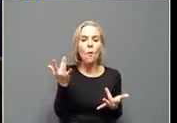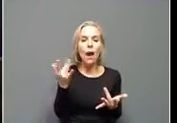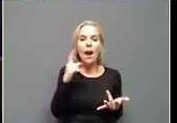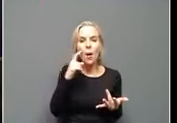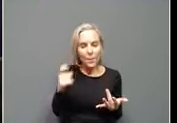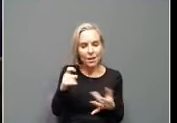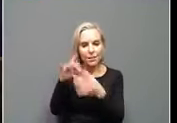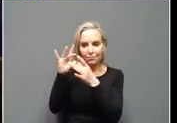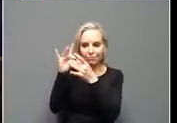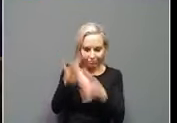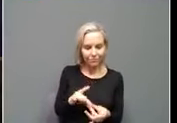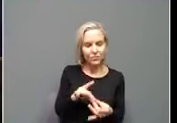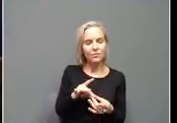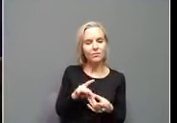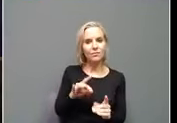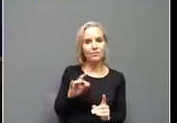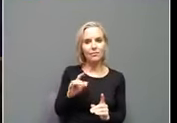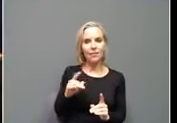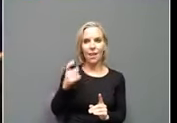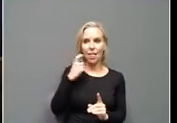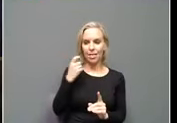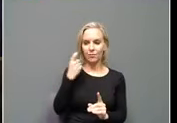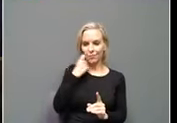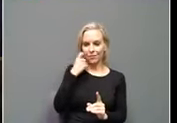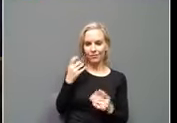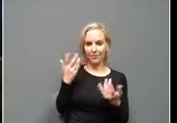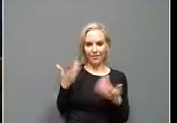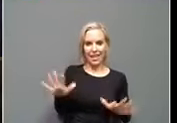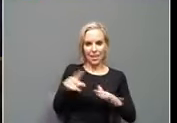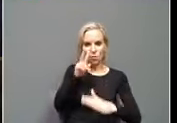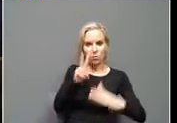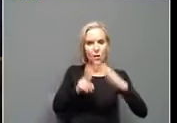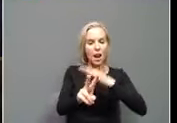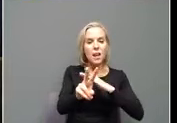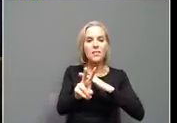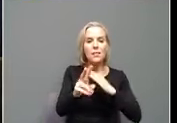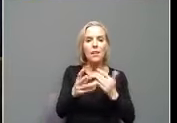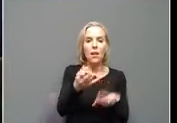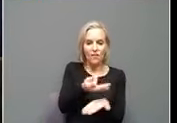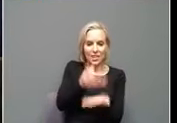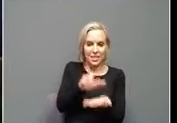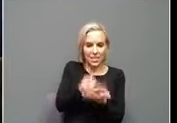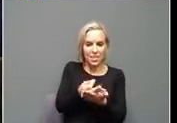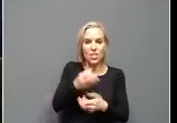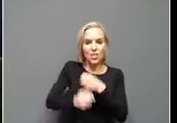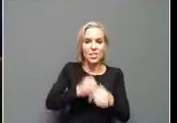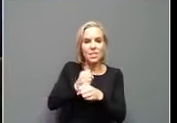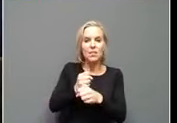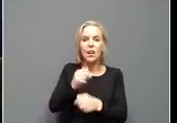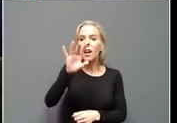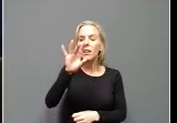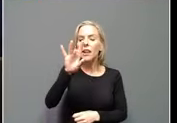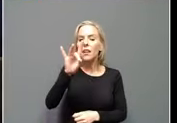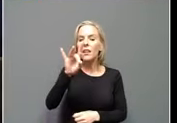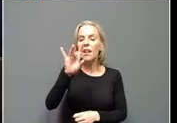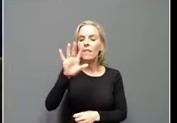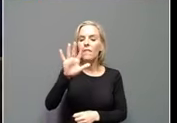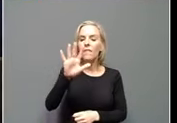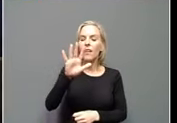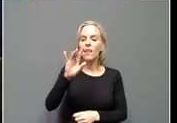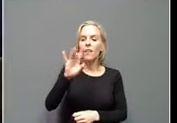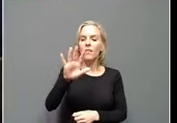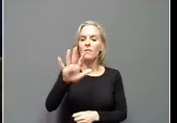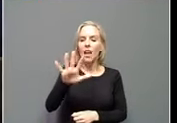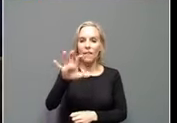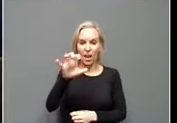of our last projection that we're going to end this fiscal year with more than a $580 million surplus while other states have